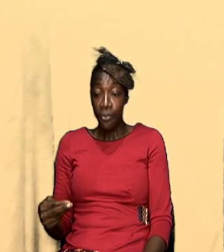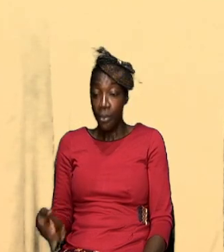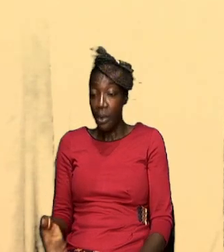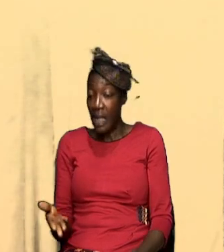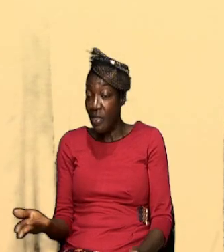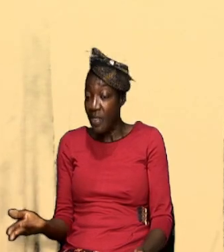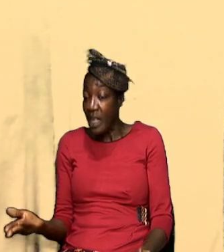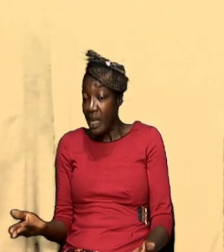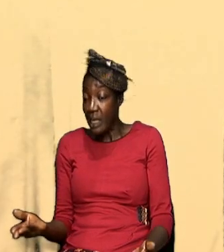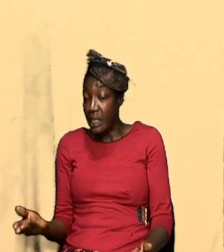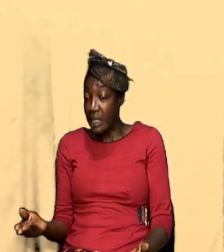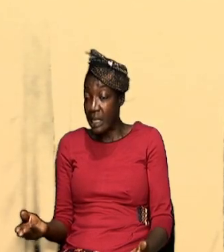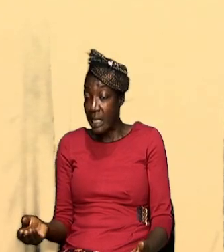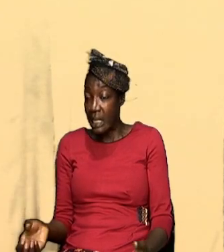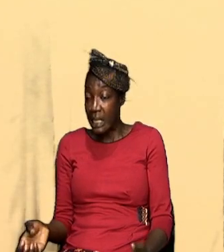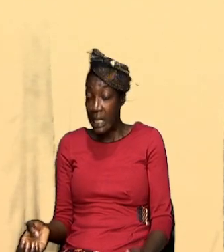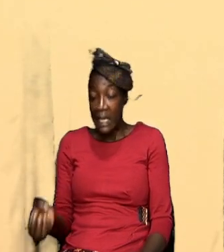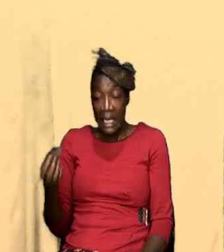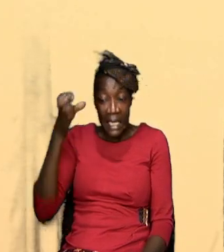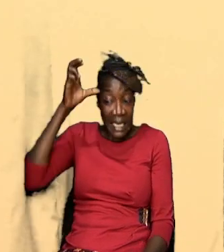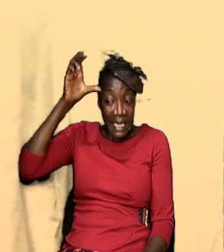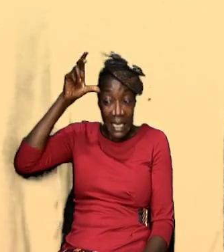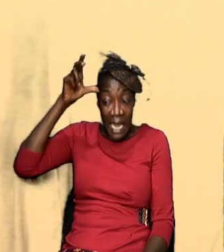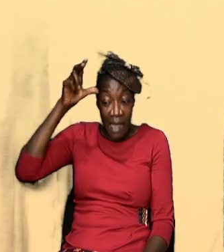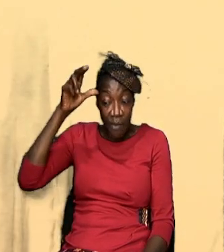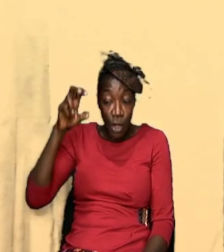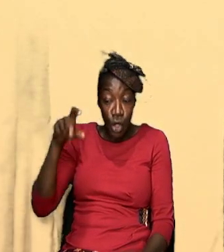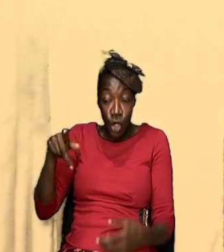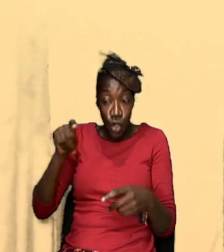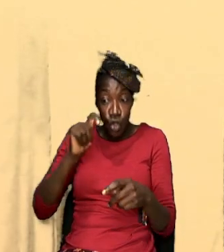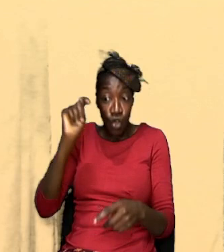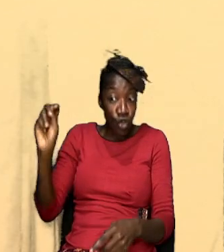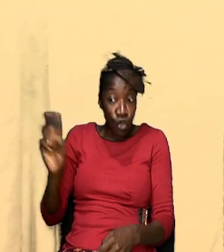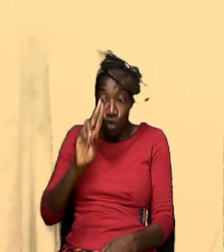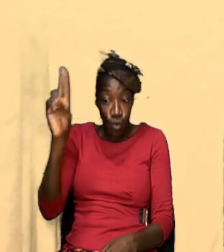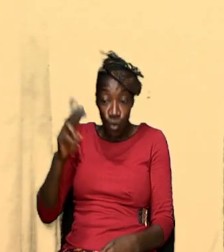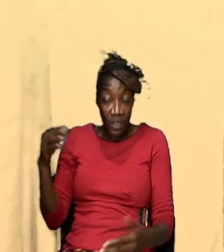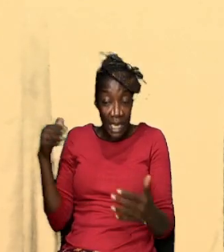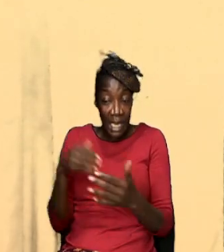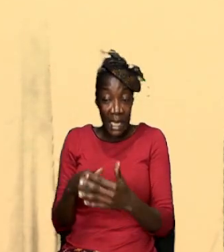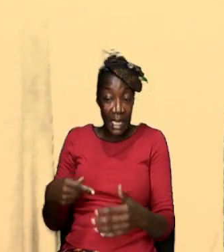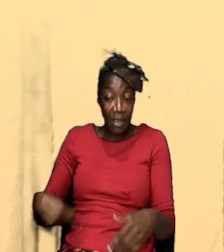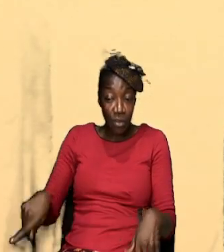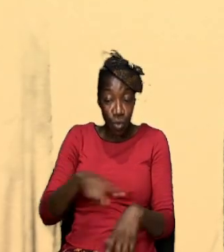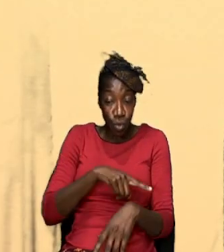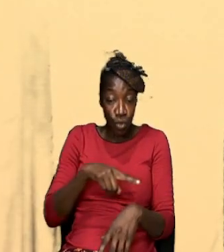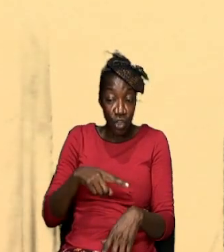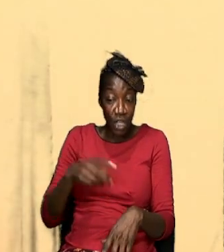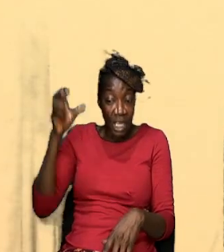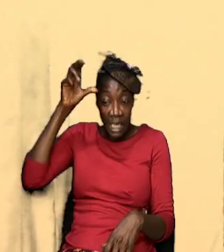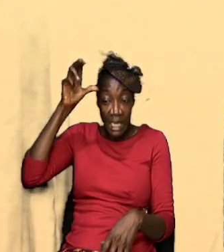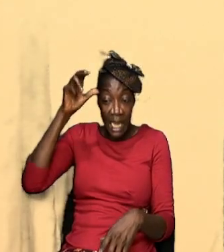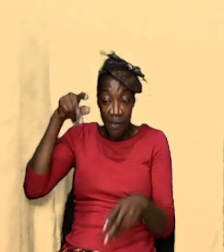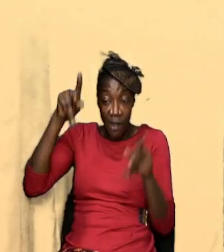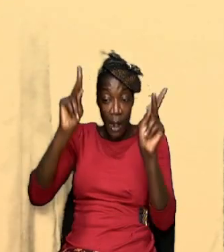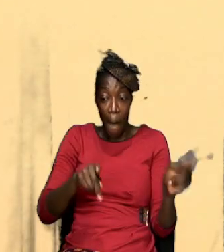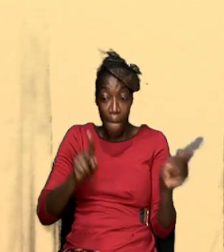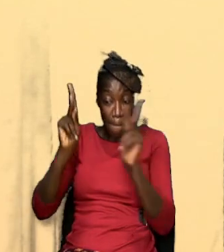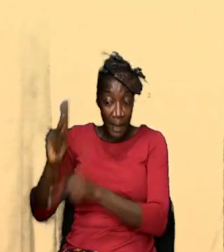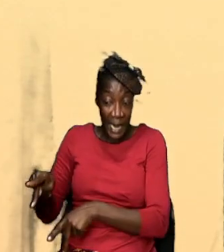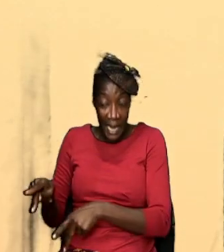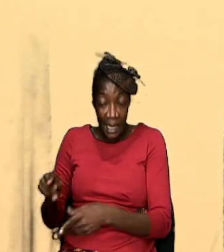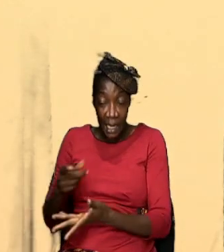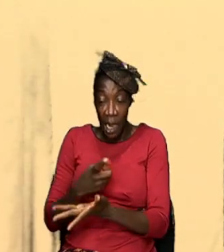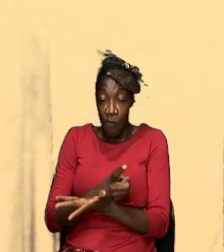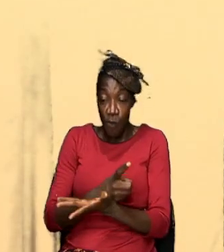against us you know where he's targeting because sometimes the devil will plan you know the devil will plan for weeks or months